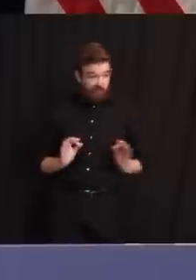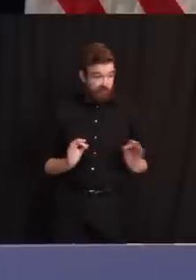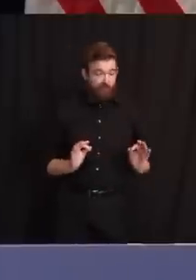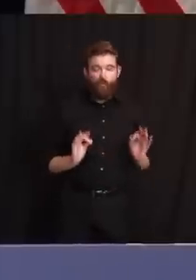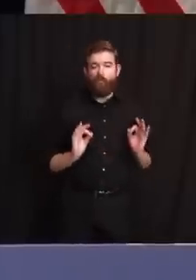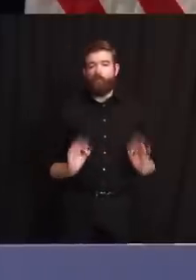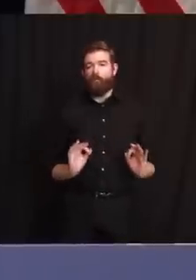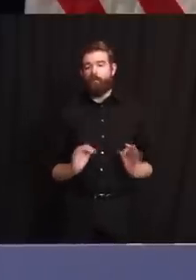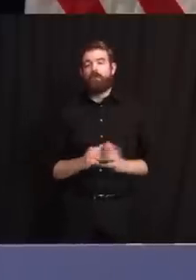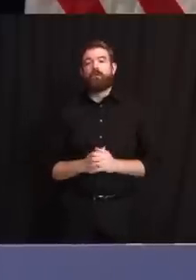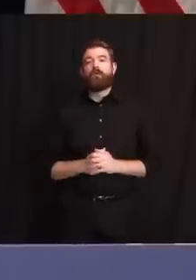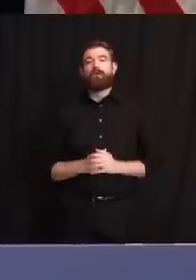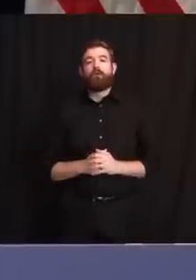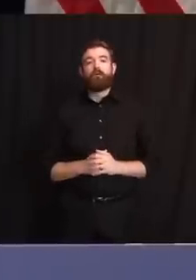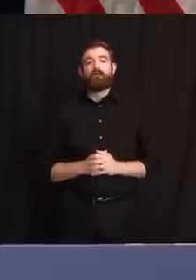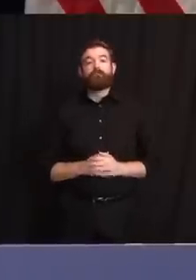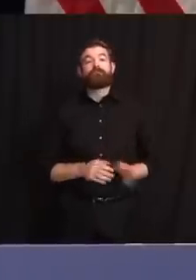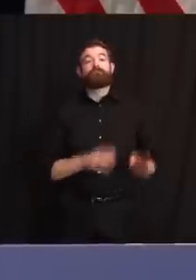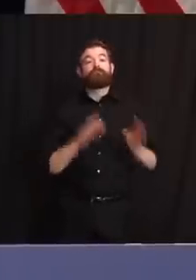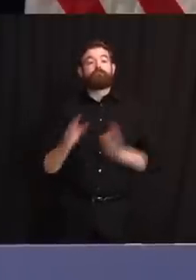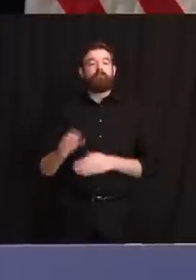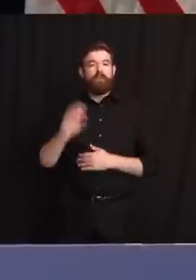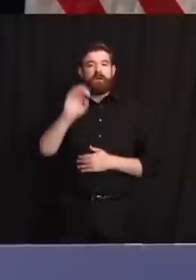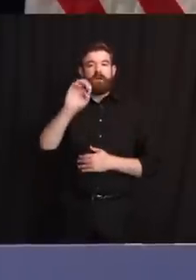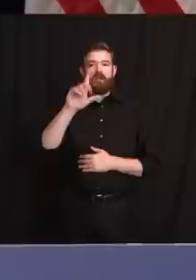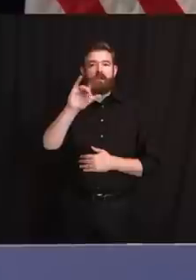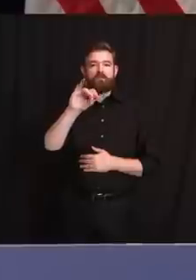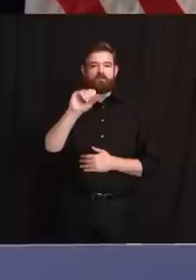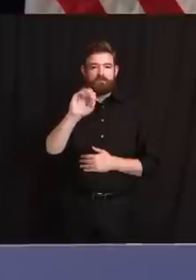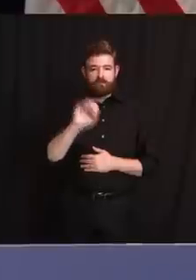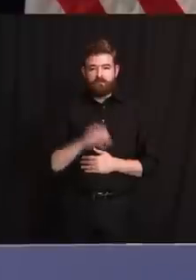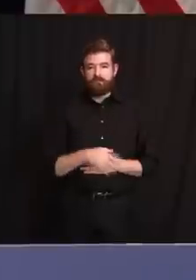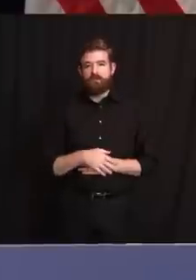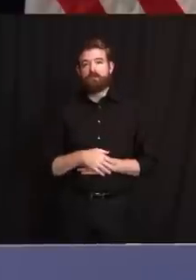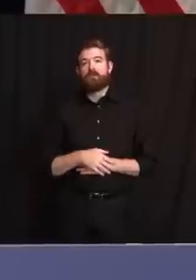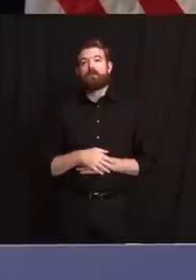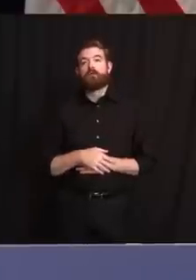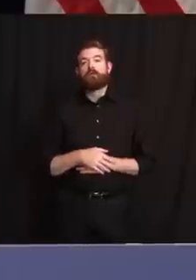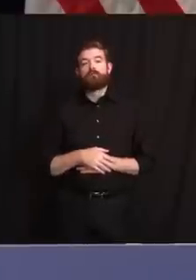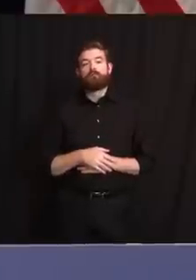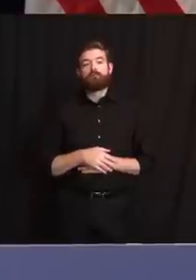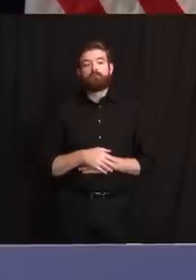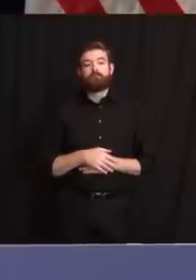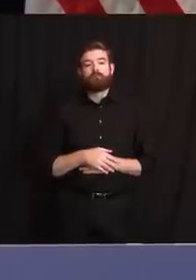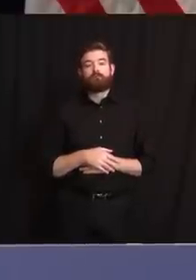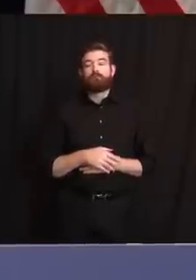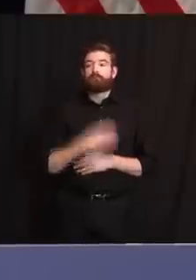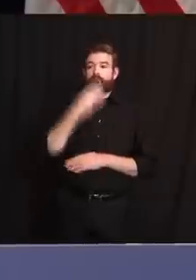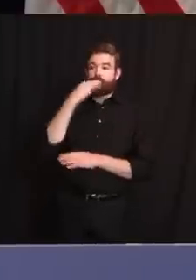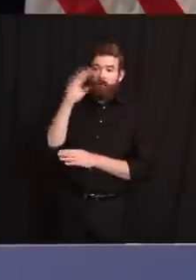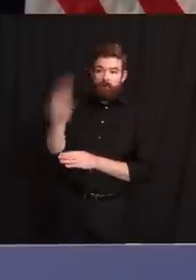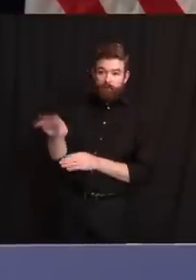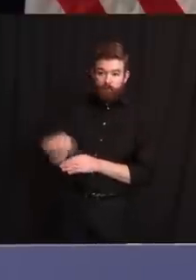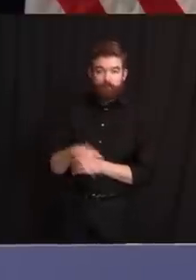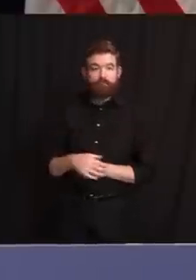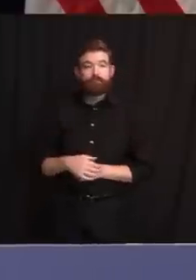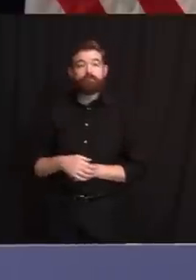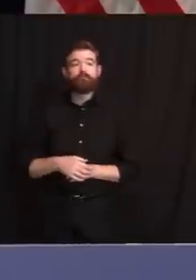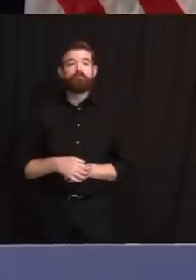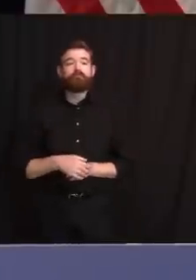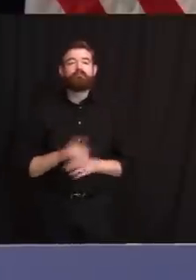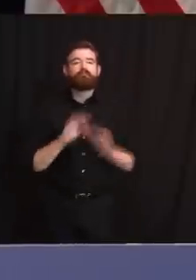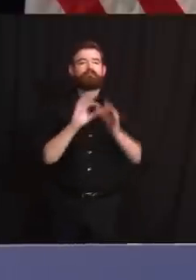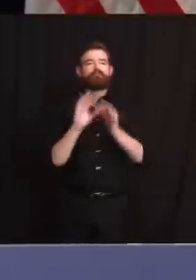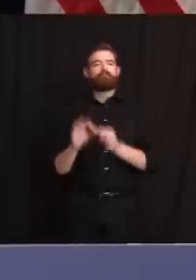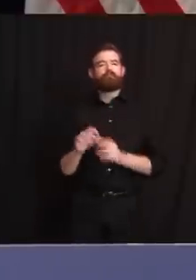Thank you for that. We'll come to Elise right in front of you there. Good afternoon. Regarding police licensing, how